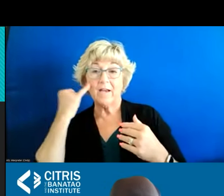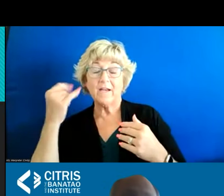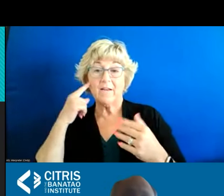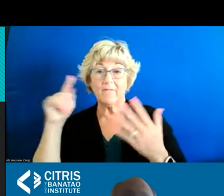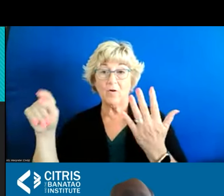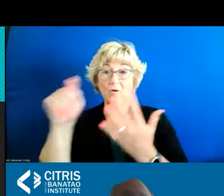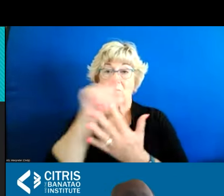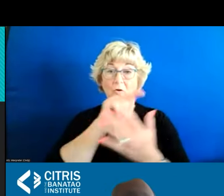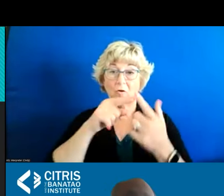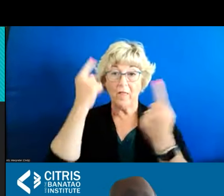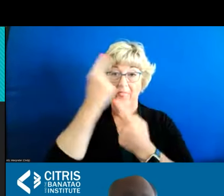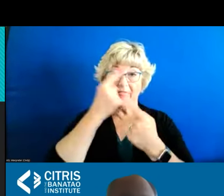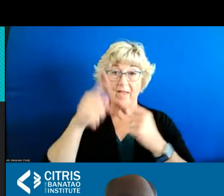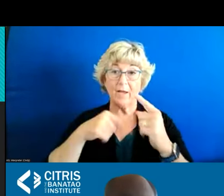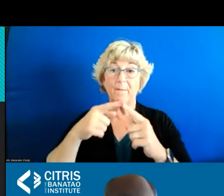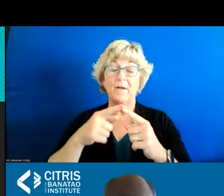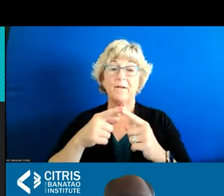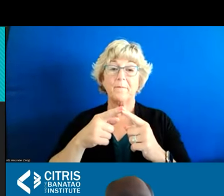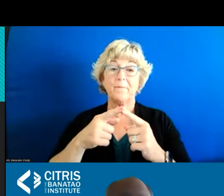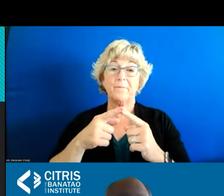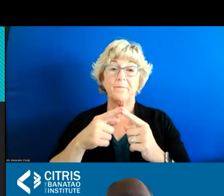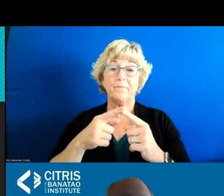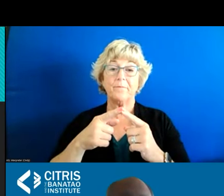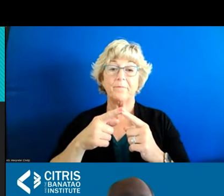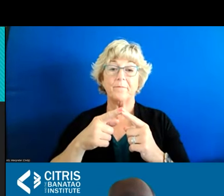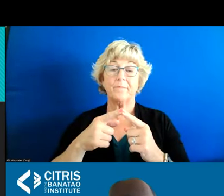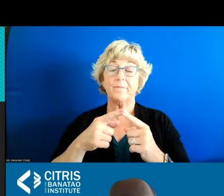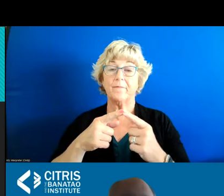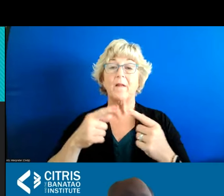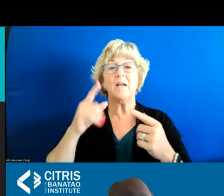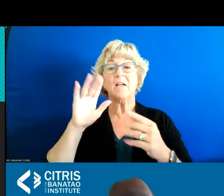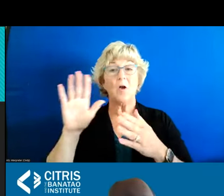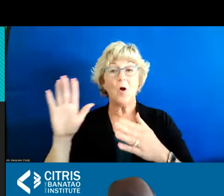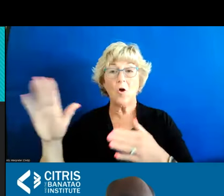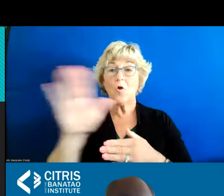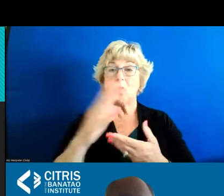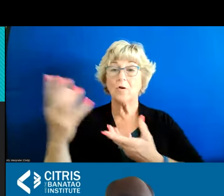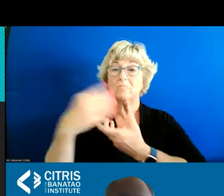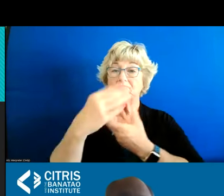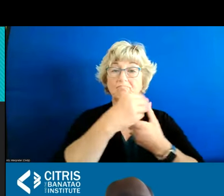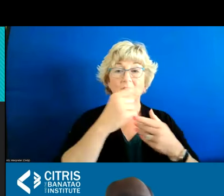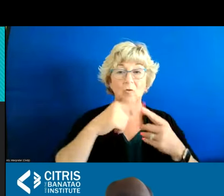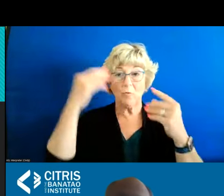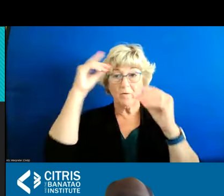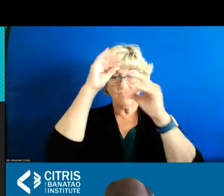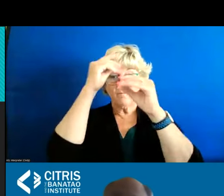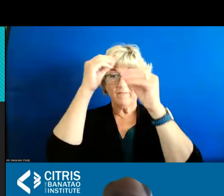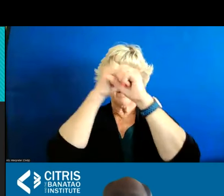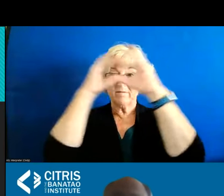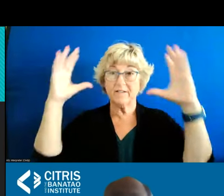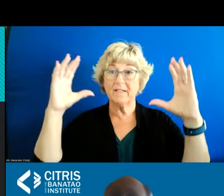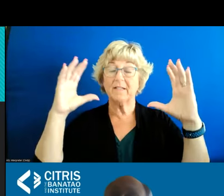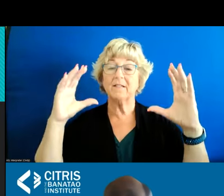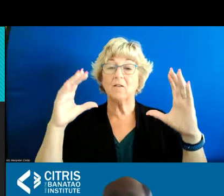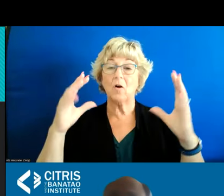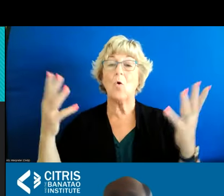again this is a input from everybody this is not written in stone this is uh for everybody's consideration uh to get us to